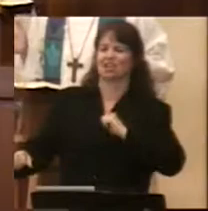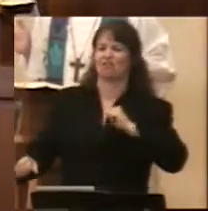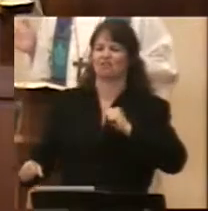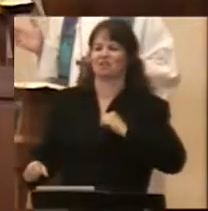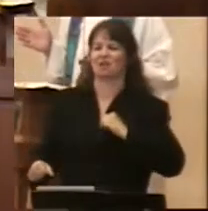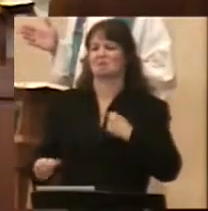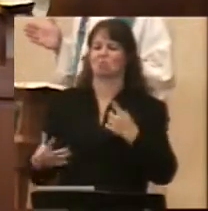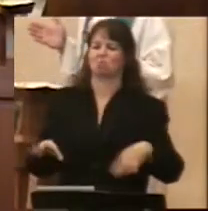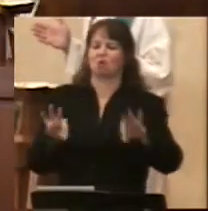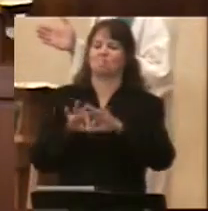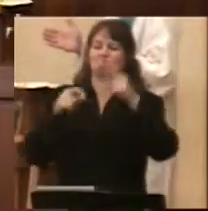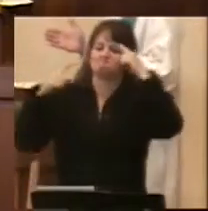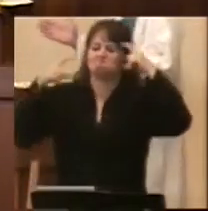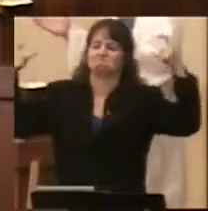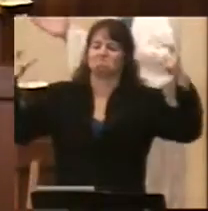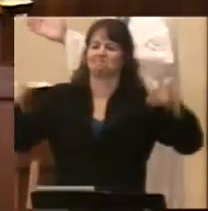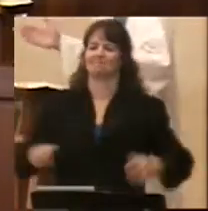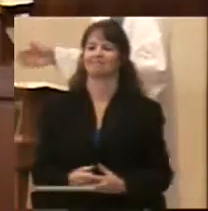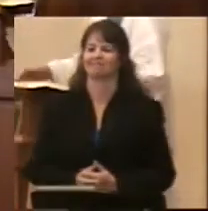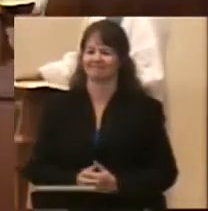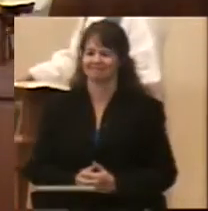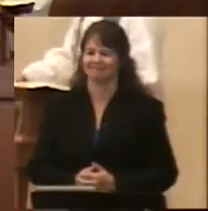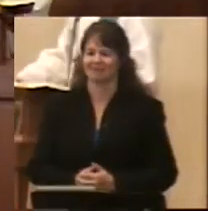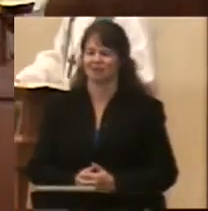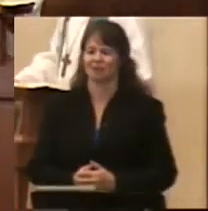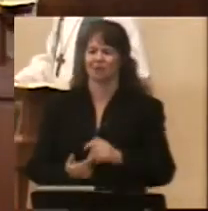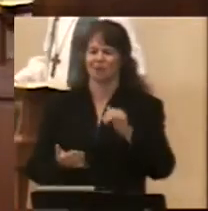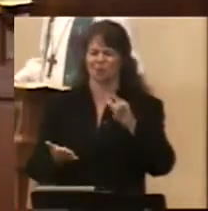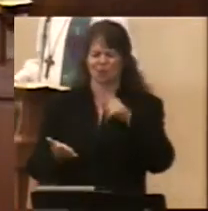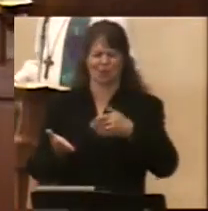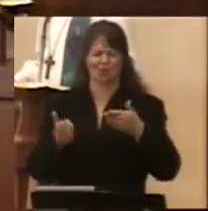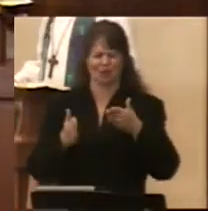a book. What a way to start a sermon.